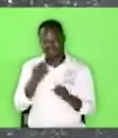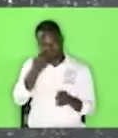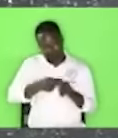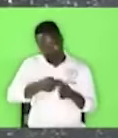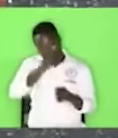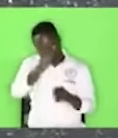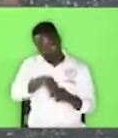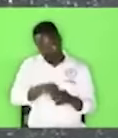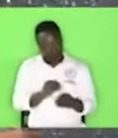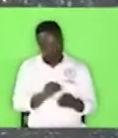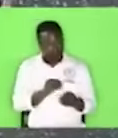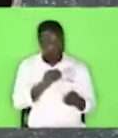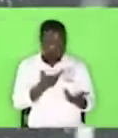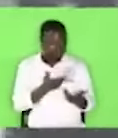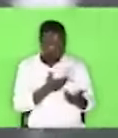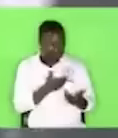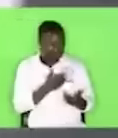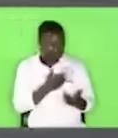be changed